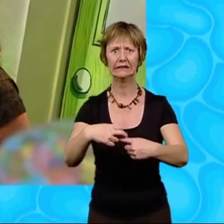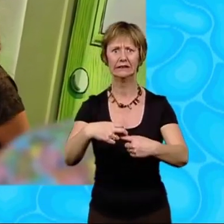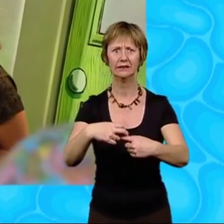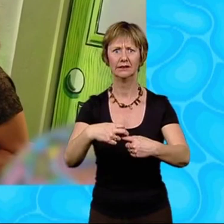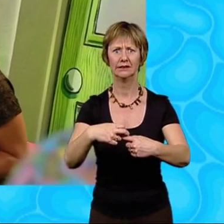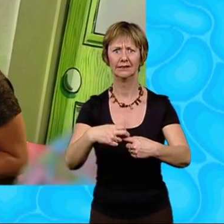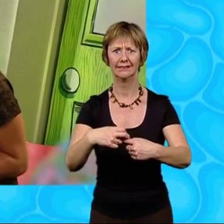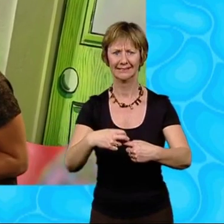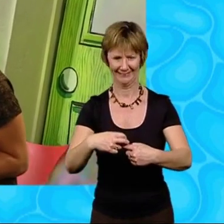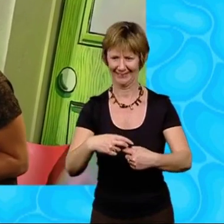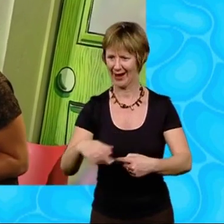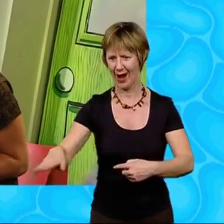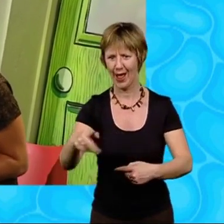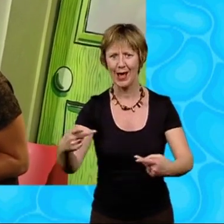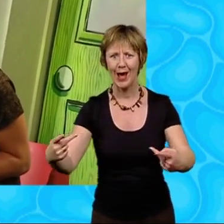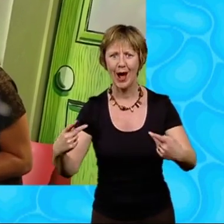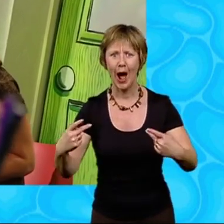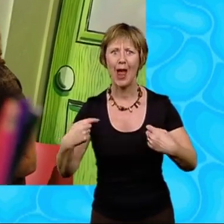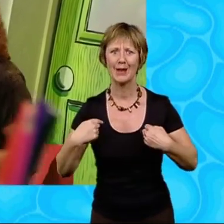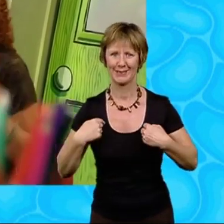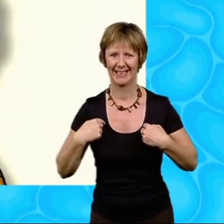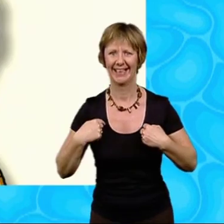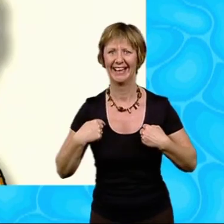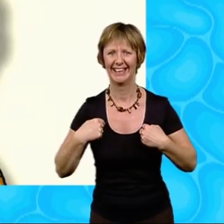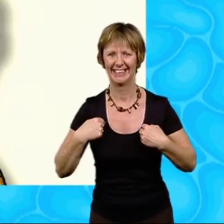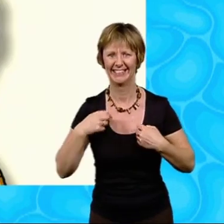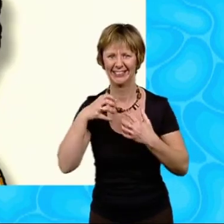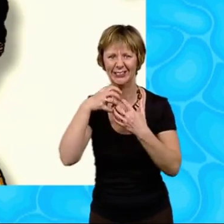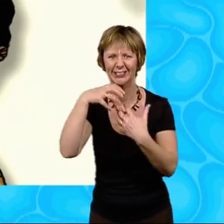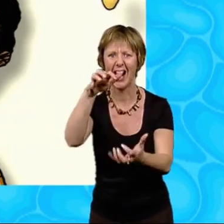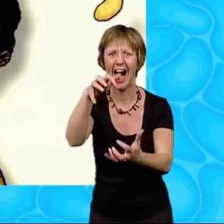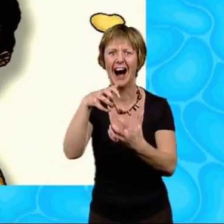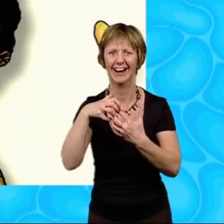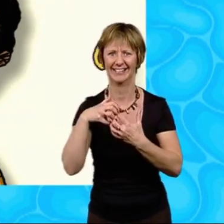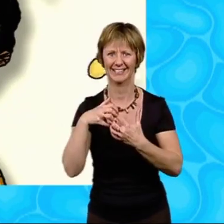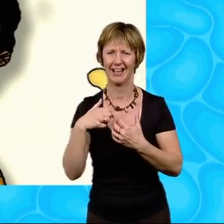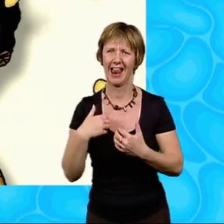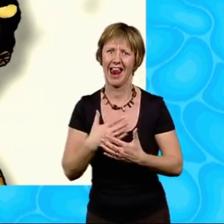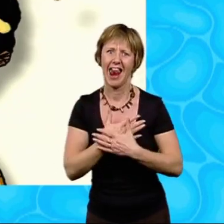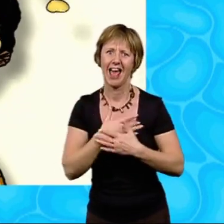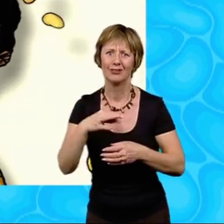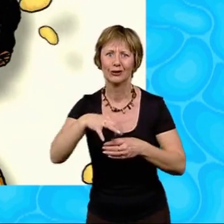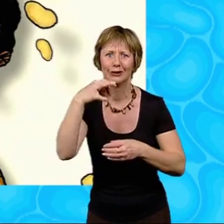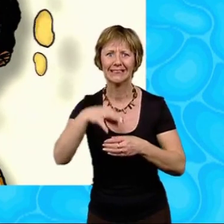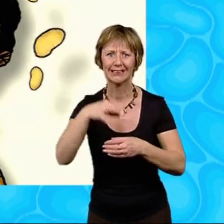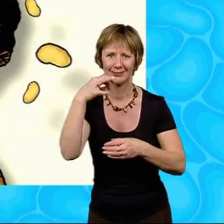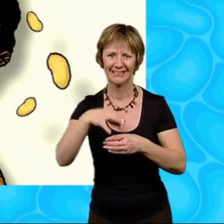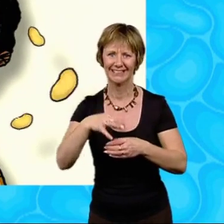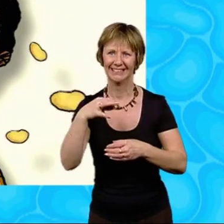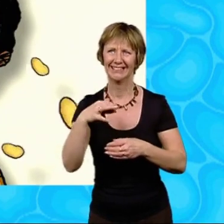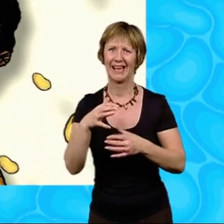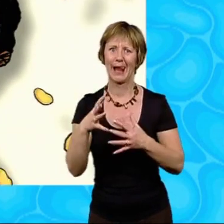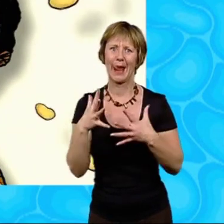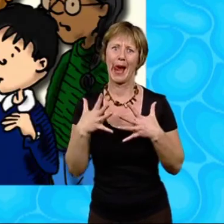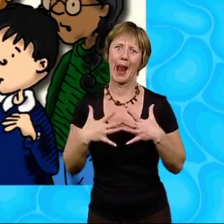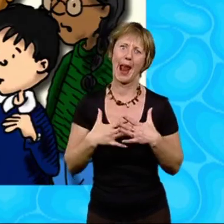It's just a little nickname my class has for me. They call me the monster crisp guzzler because I love crisps so